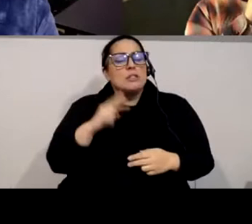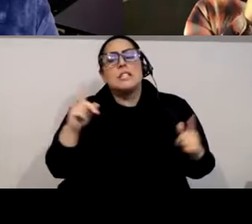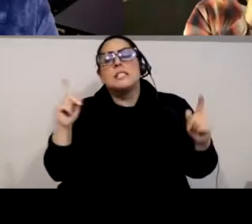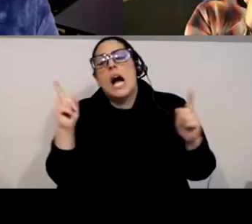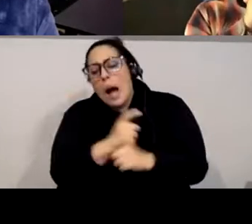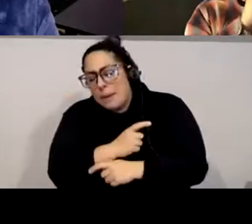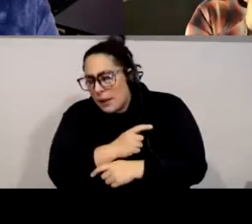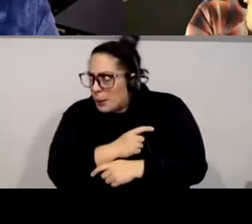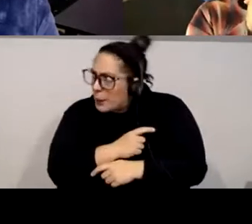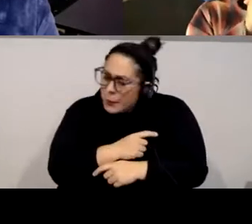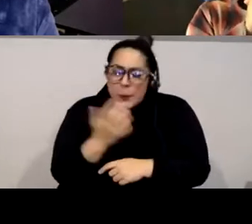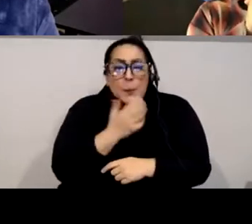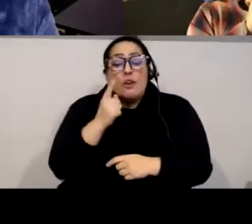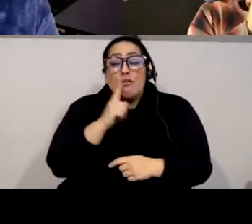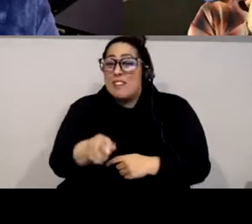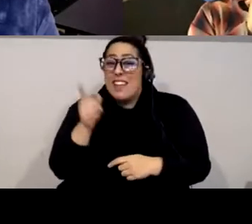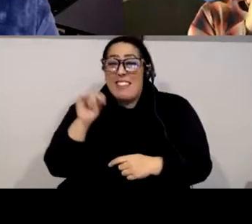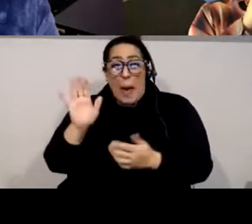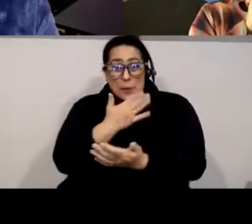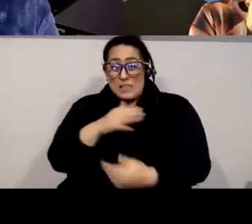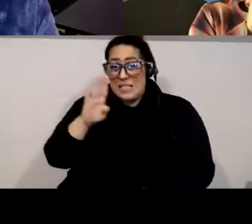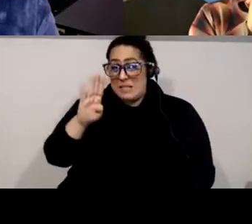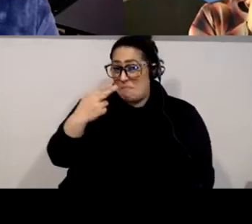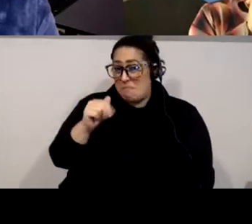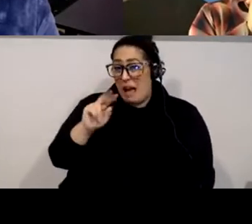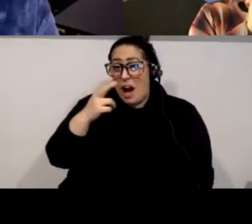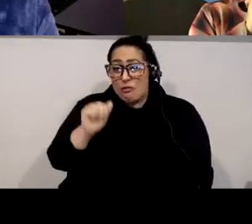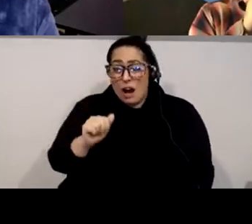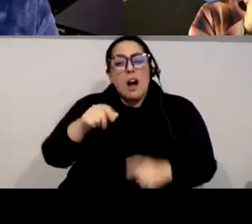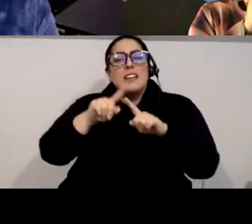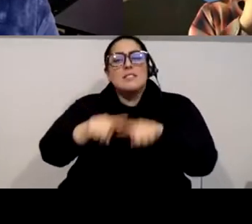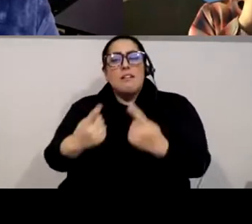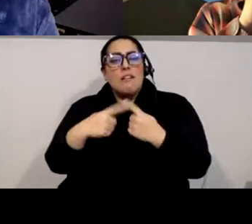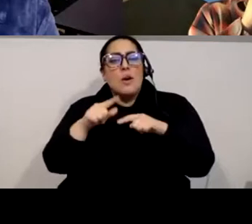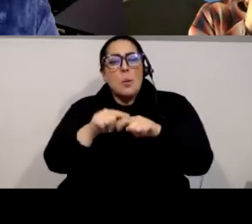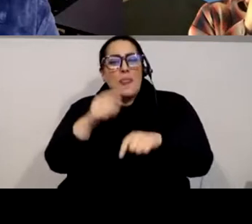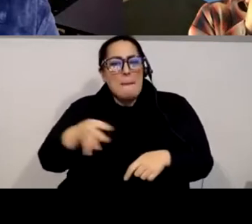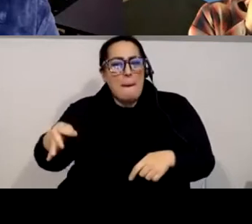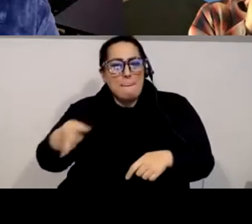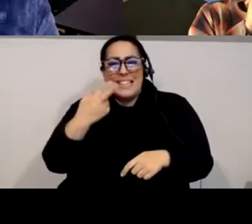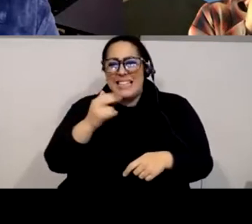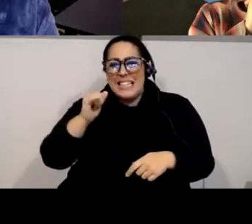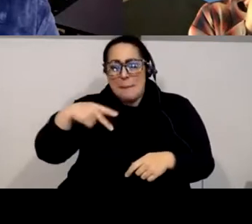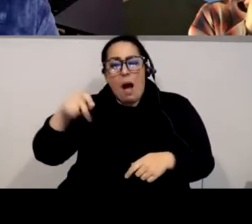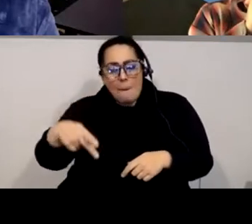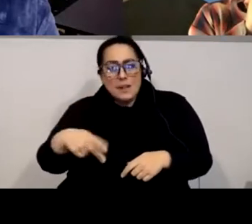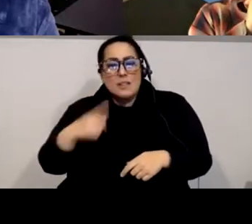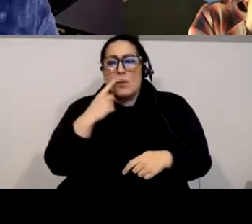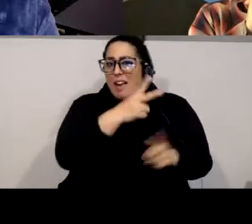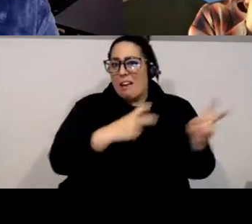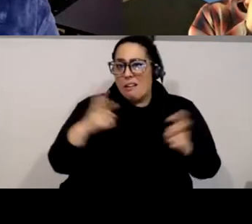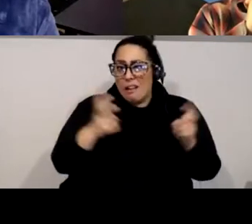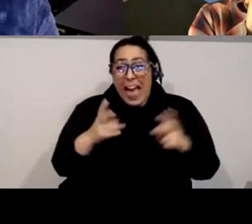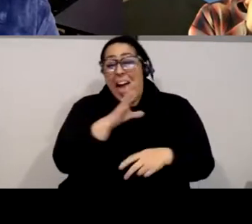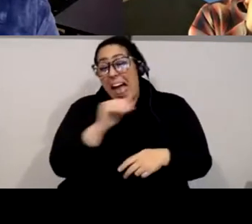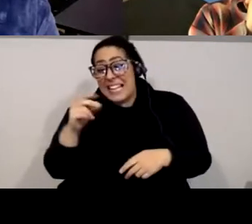hip-hop there is also um the the idea that hip-hop has has taken has appropriated south asian sounds